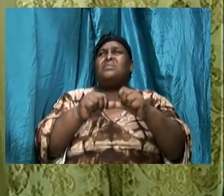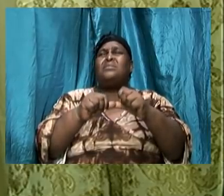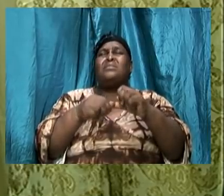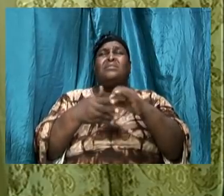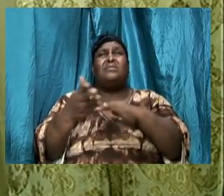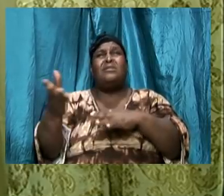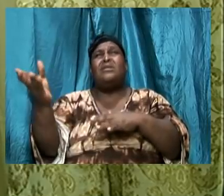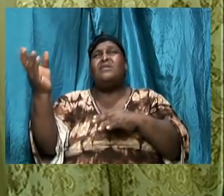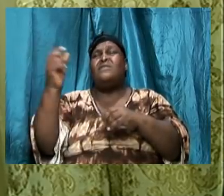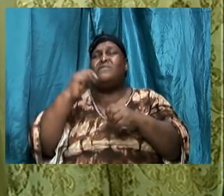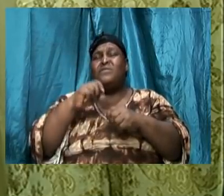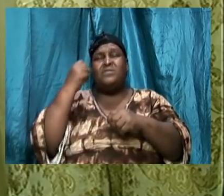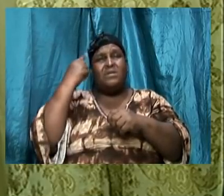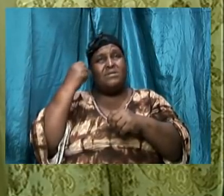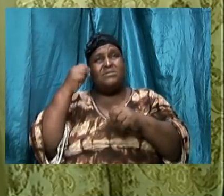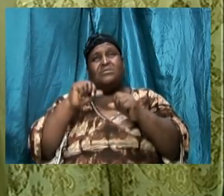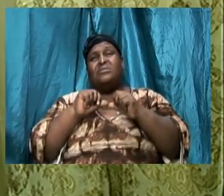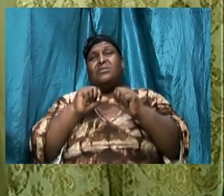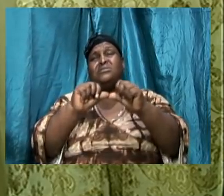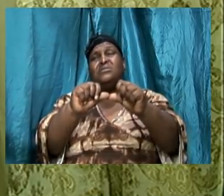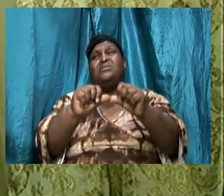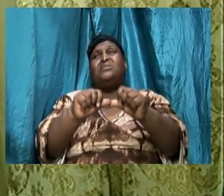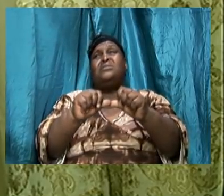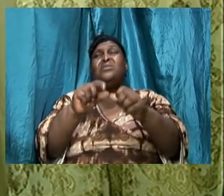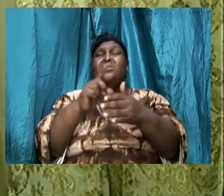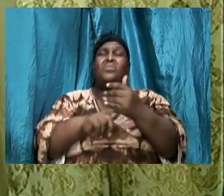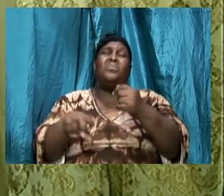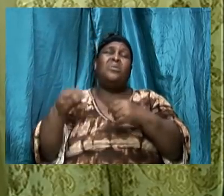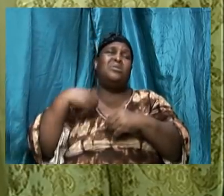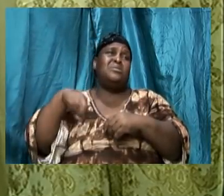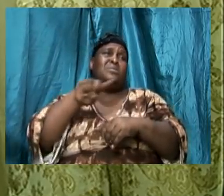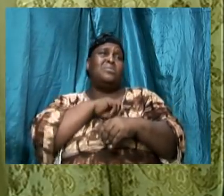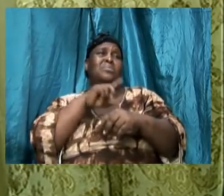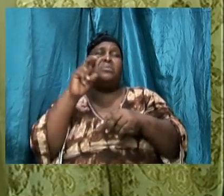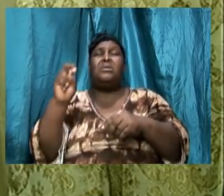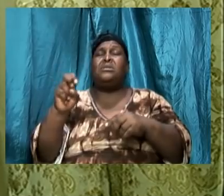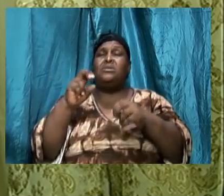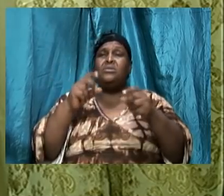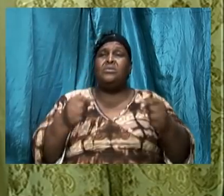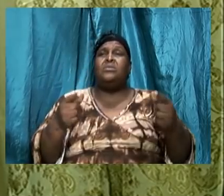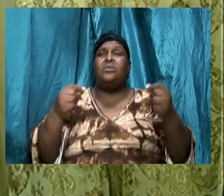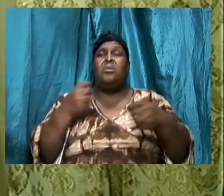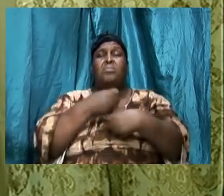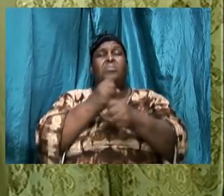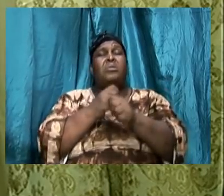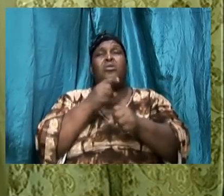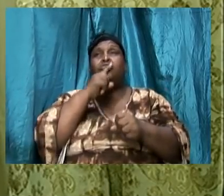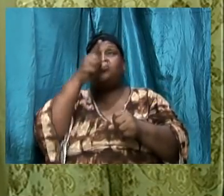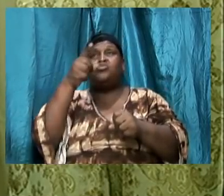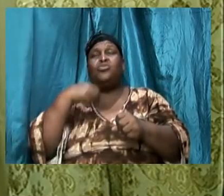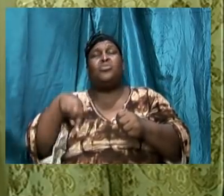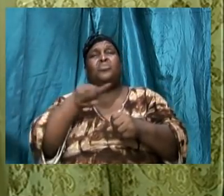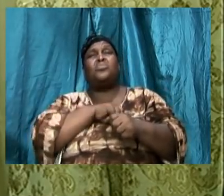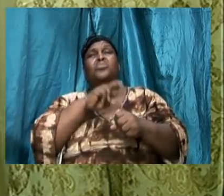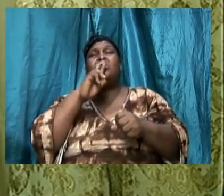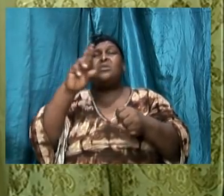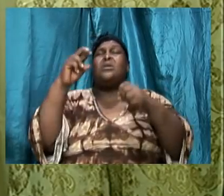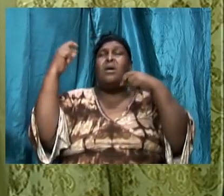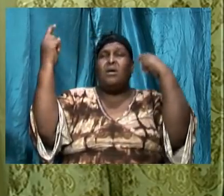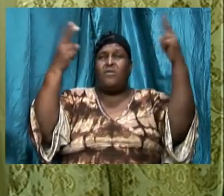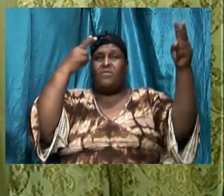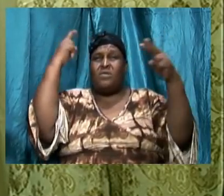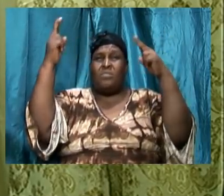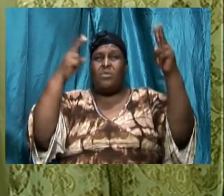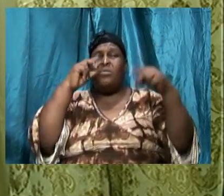understand what it is that we need to do to make sure that we are overcomers which tend us